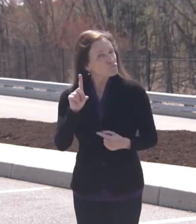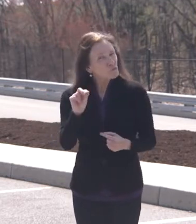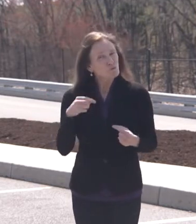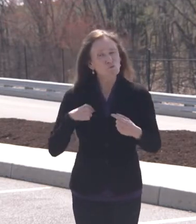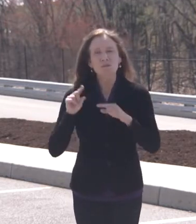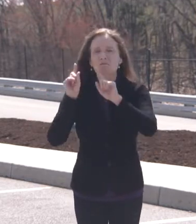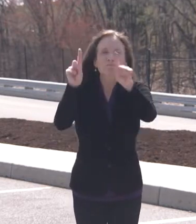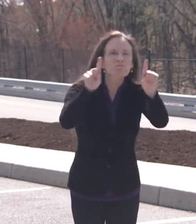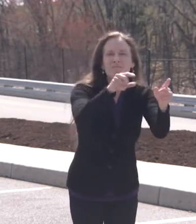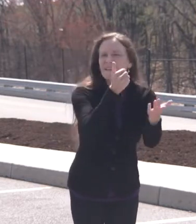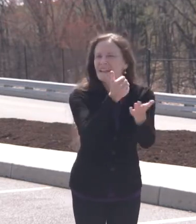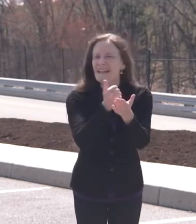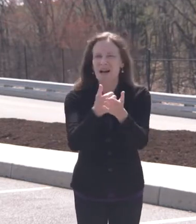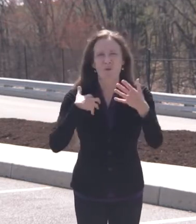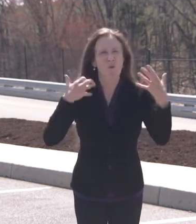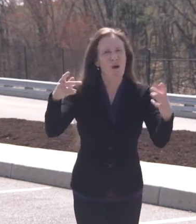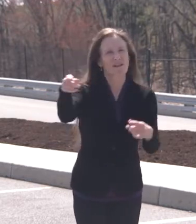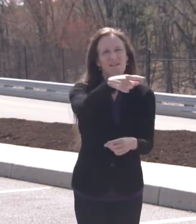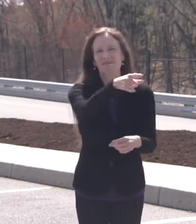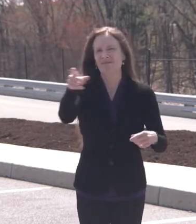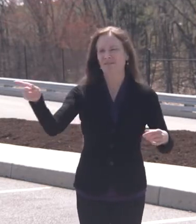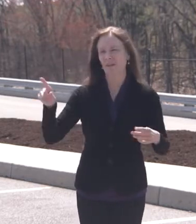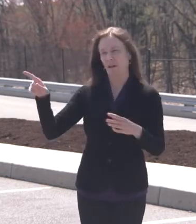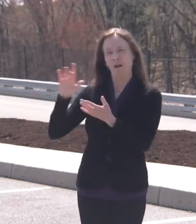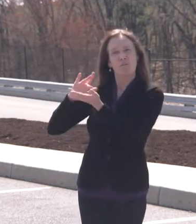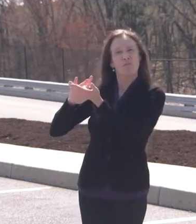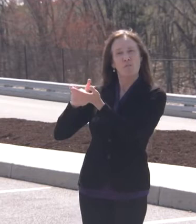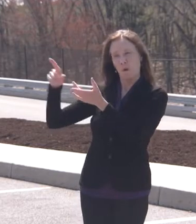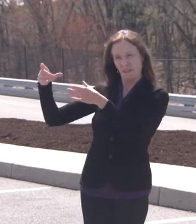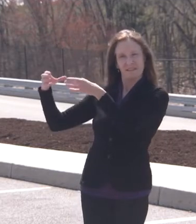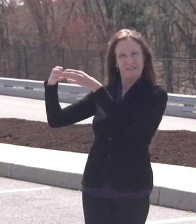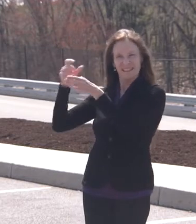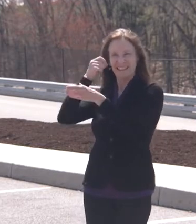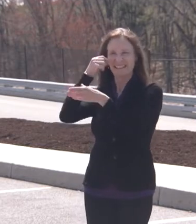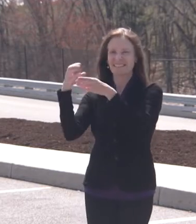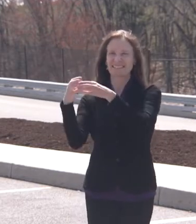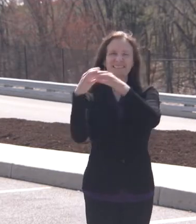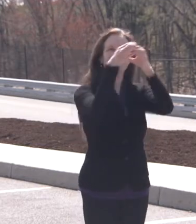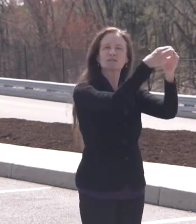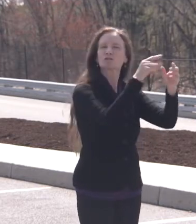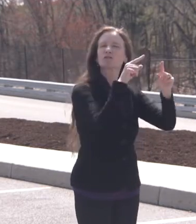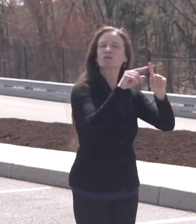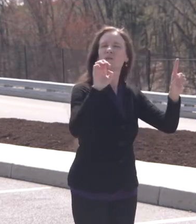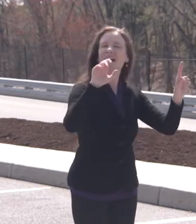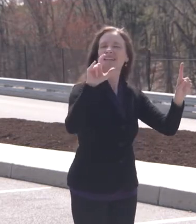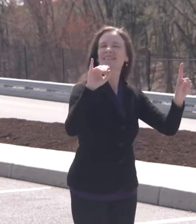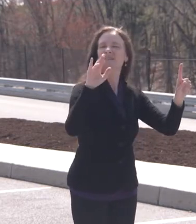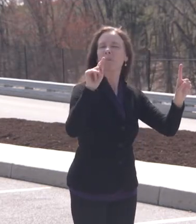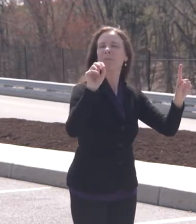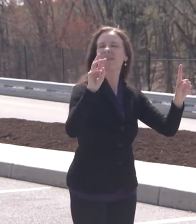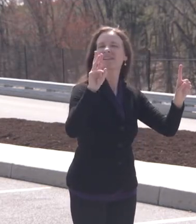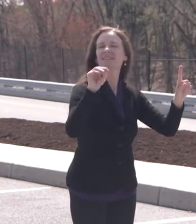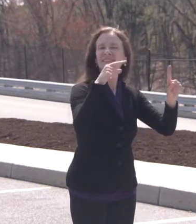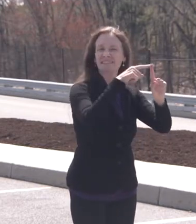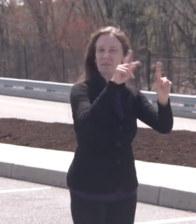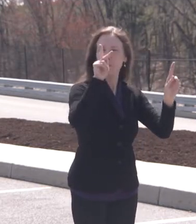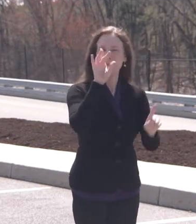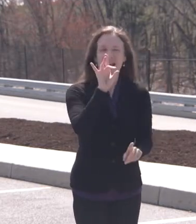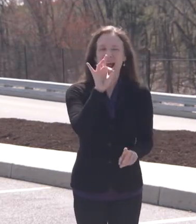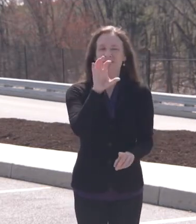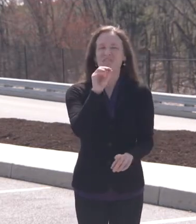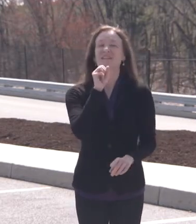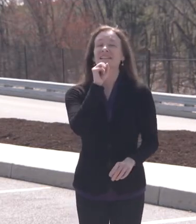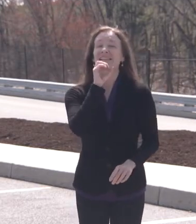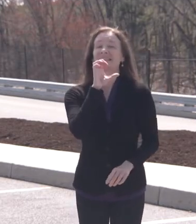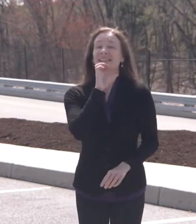team is actually out at an Elizabethtown location immunizing 850 seniors. It's their second dose